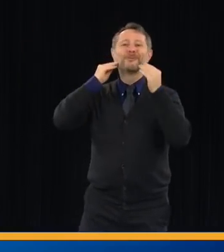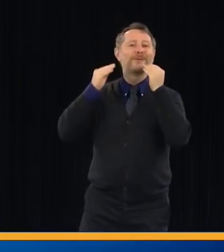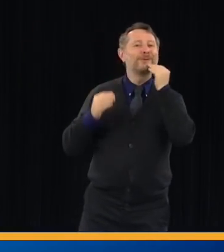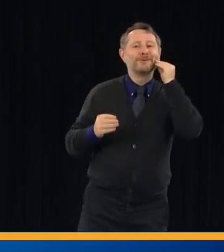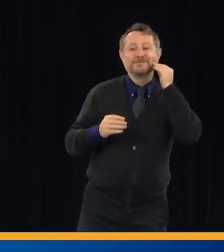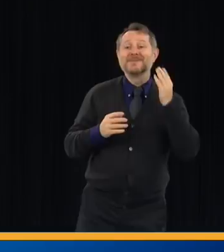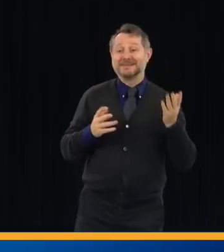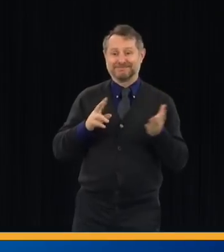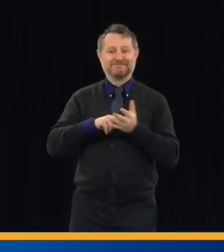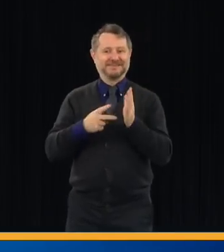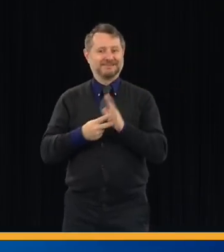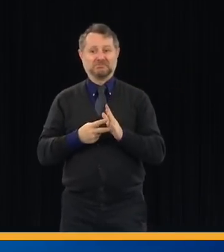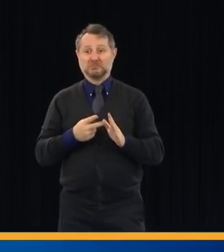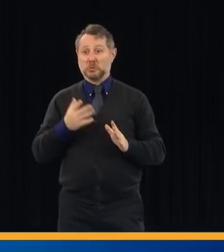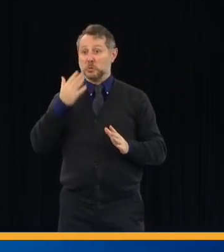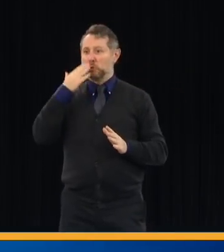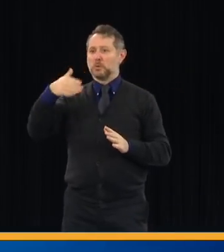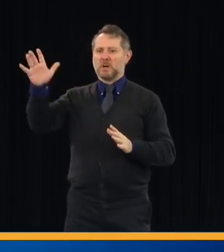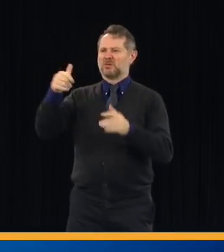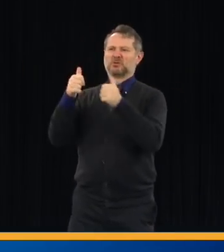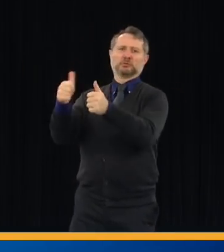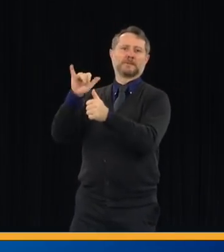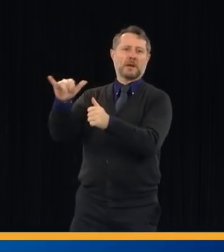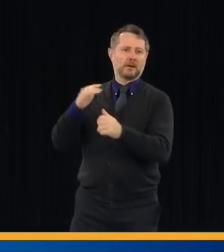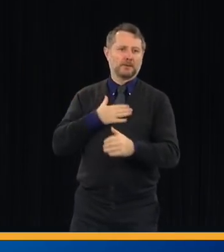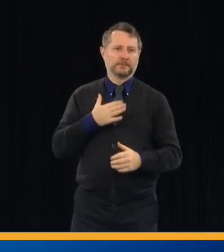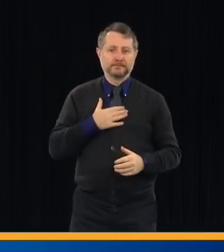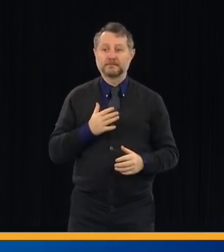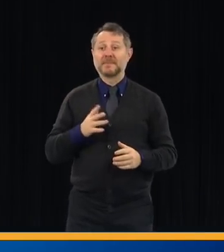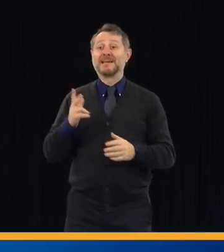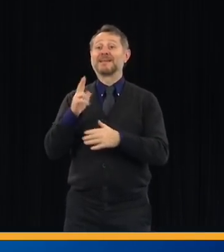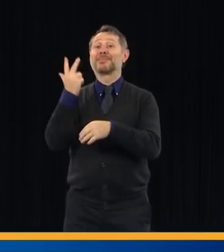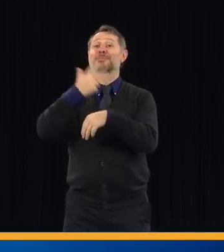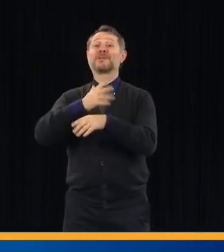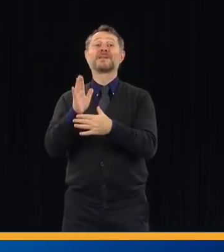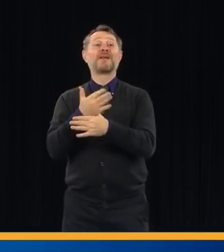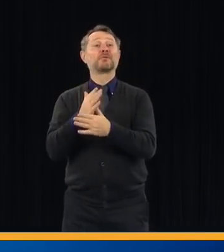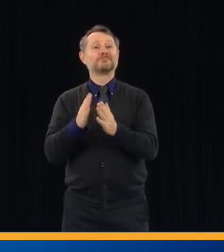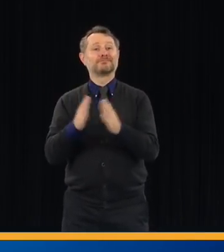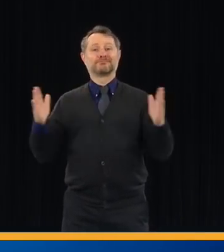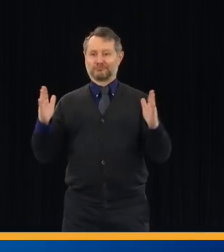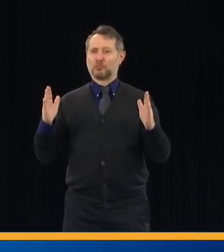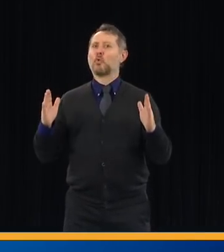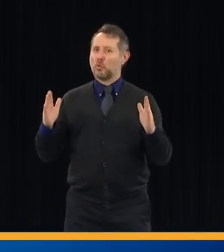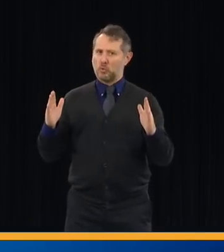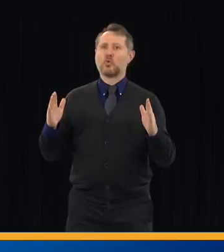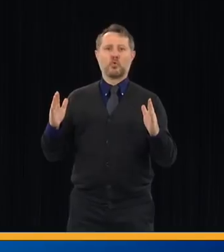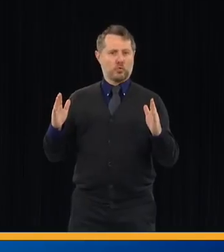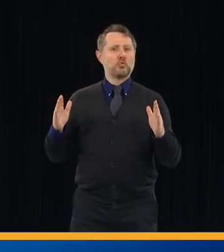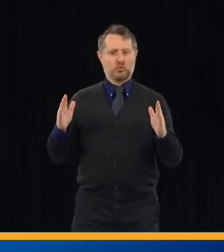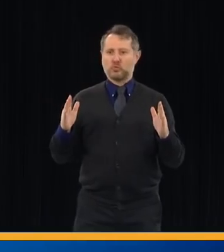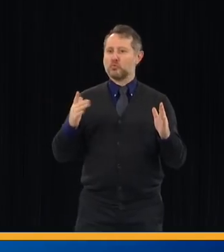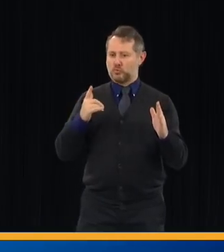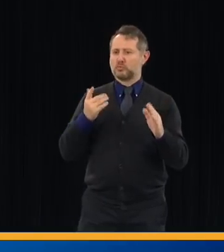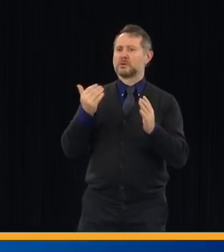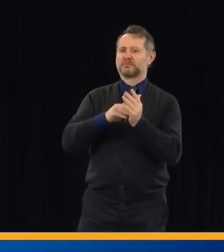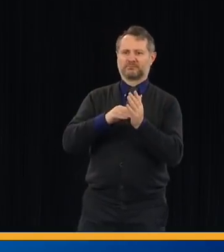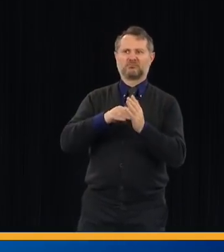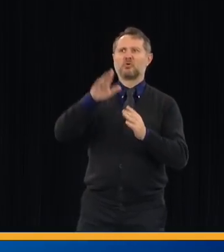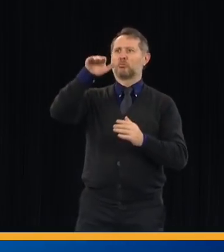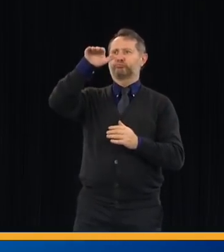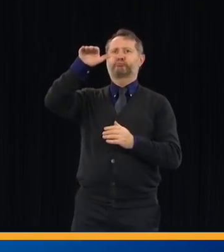of the hospitalization rate. Three-day average of the discharges, you see, again, basically flat.